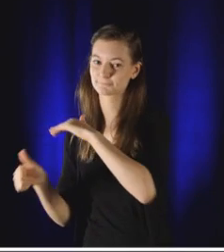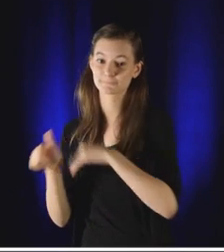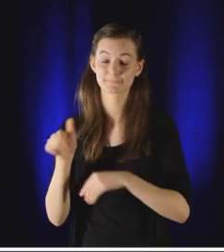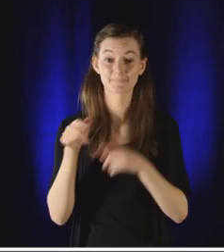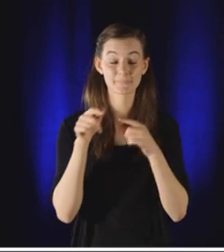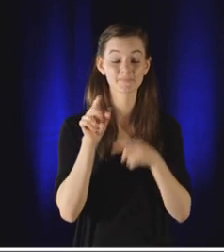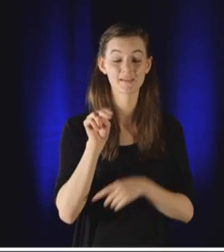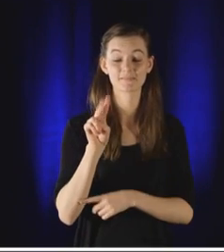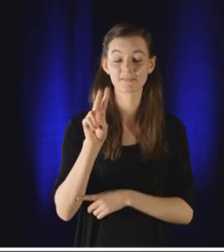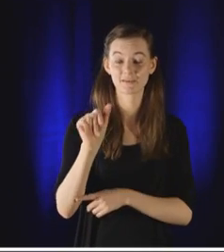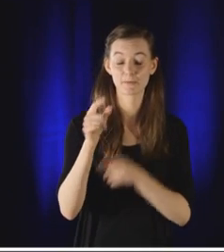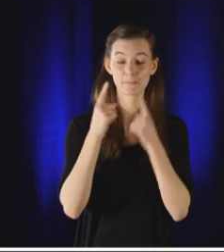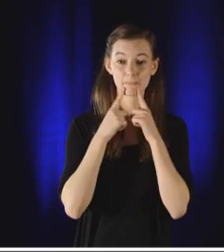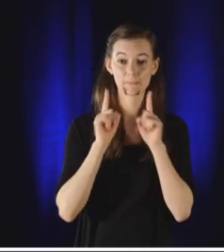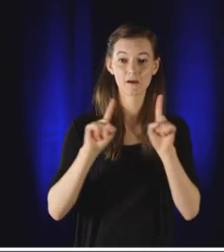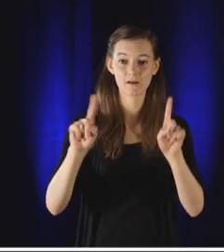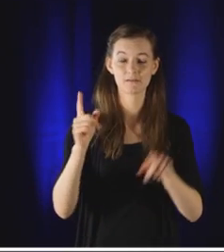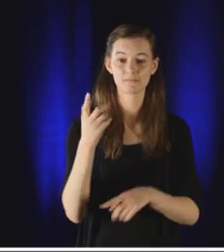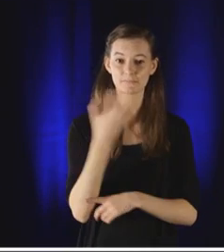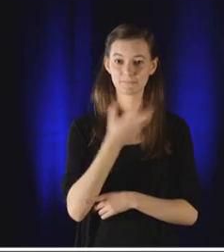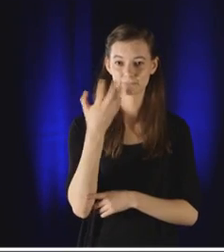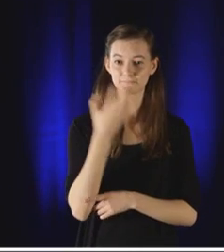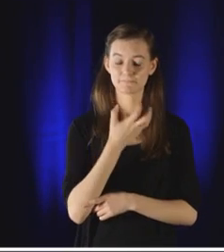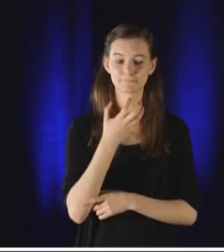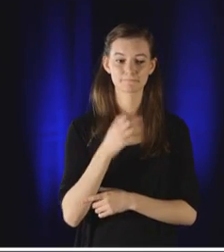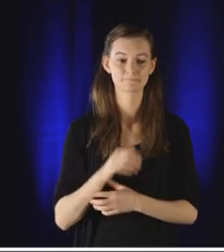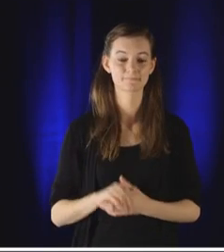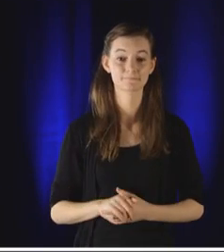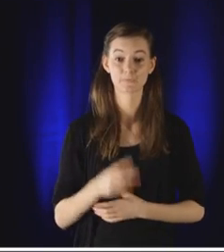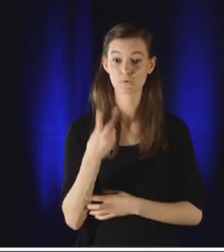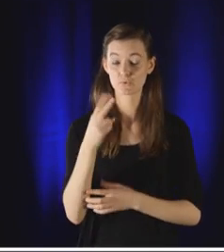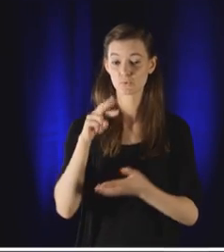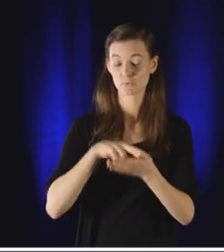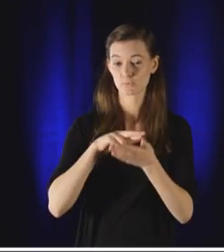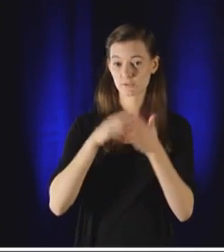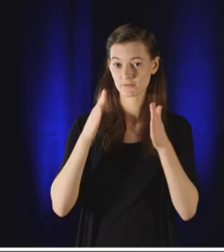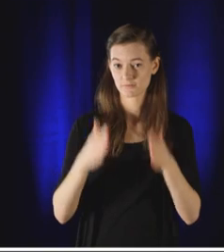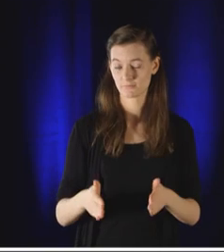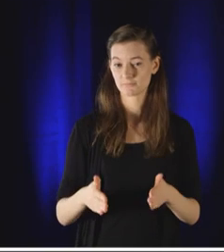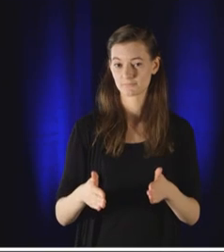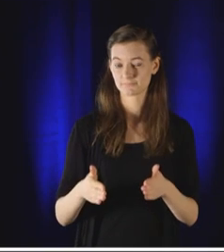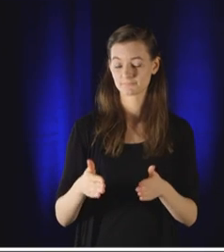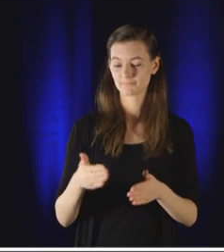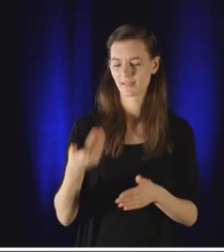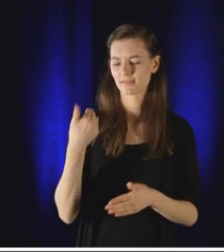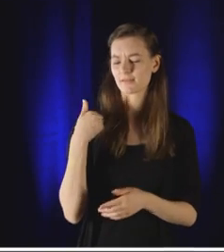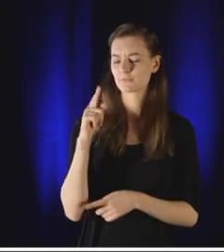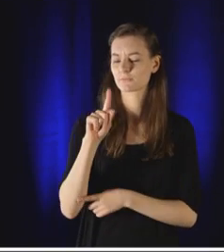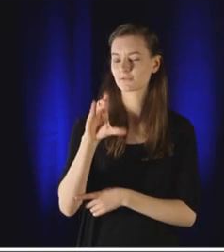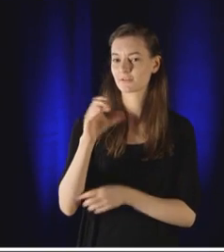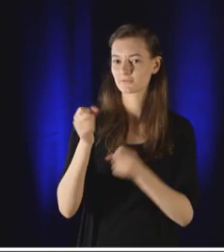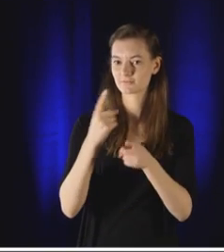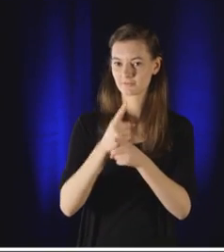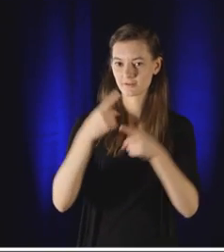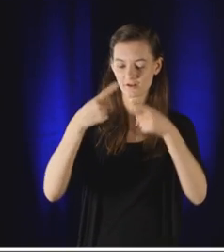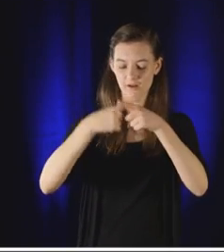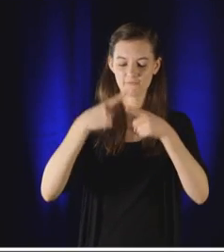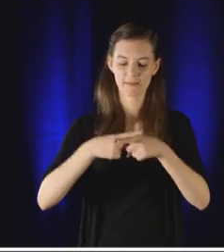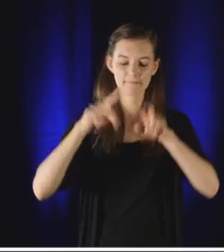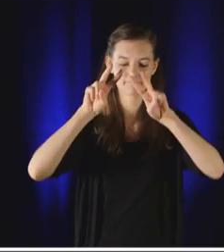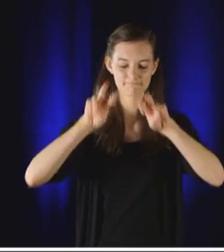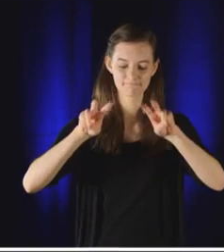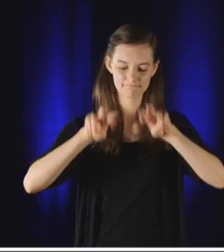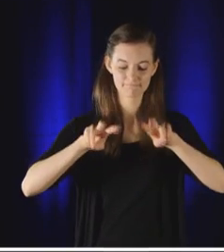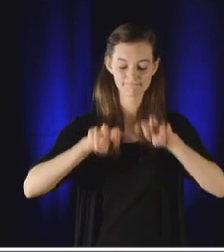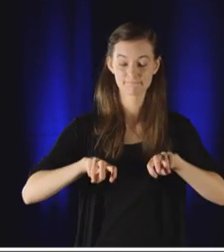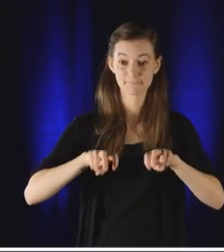It turns out non-violent action is extremely effective. Two researchers, Erika Chenoweth and Maria Steffen, have crunched the numbers on